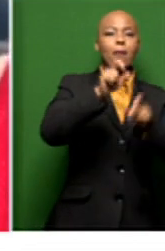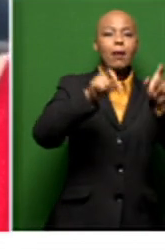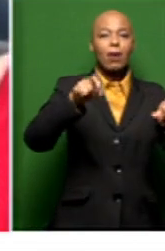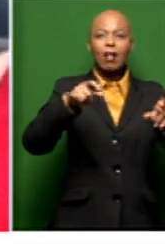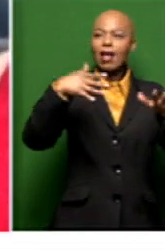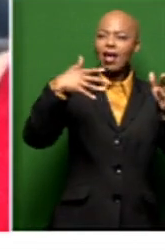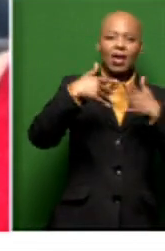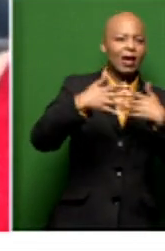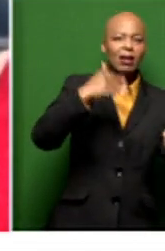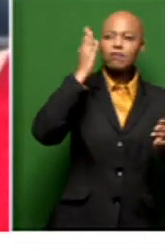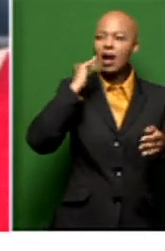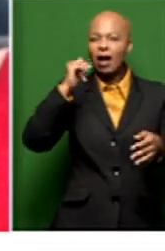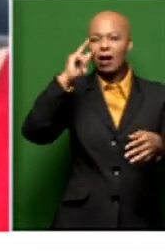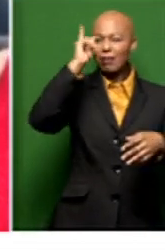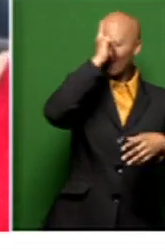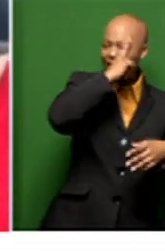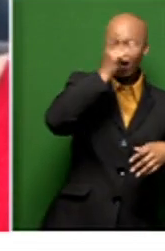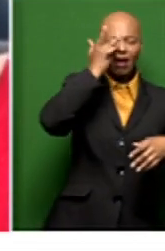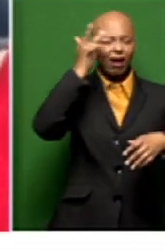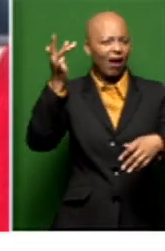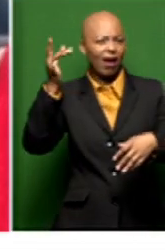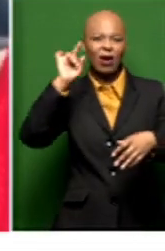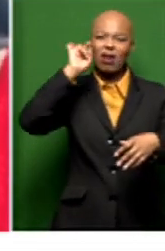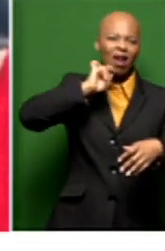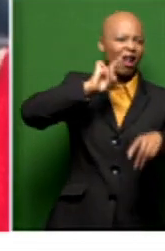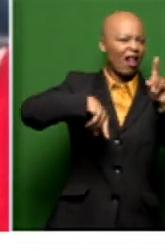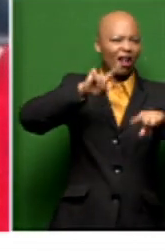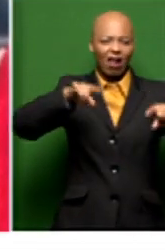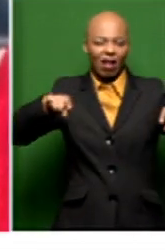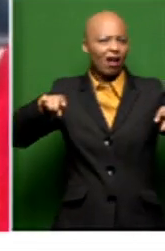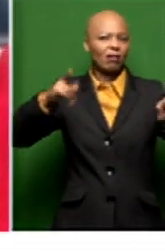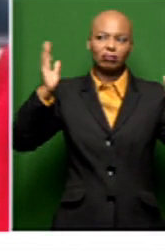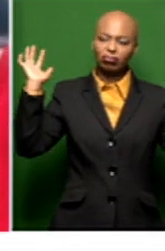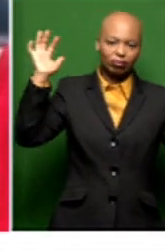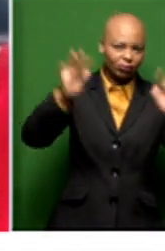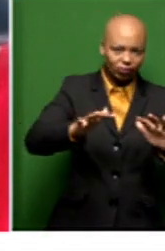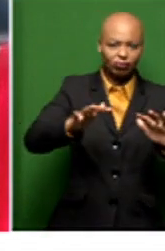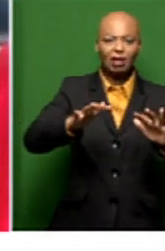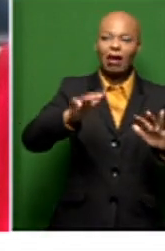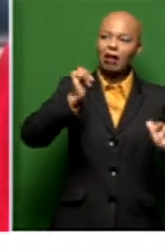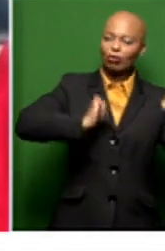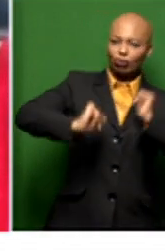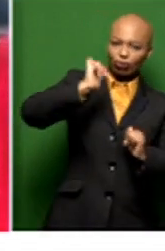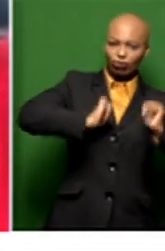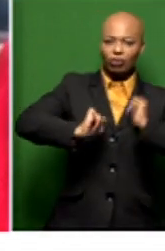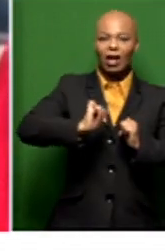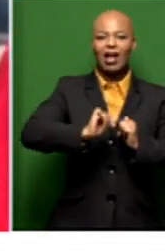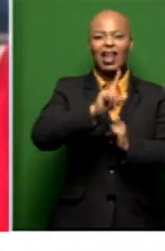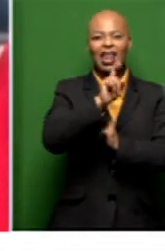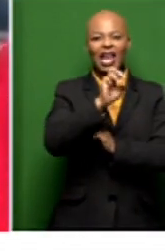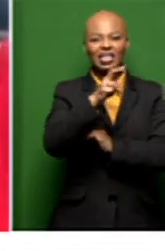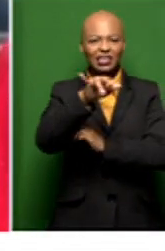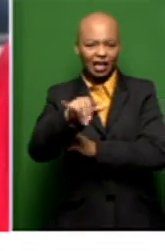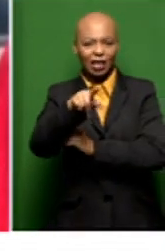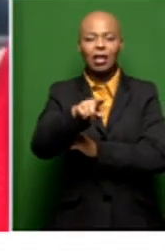any color, any age, you know, it was just everybody could come to the Luxorama and forget about where you